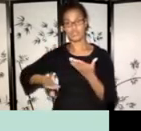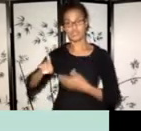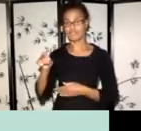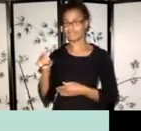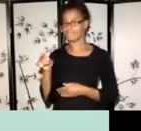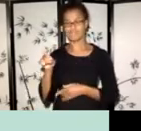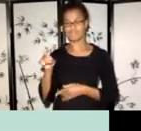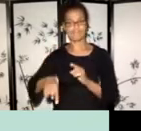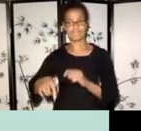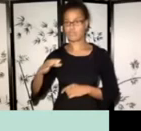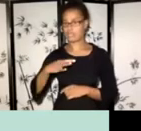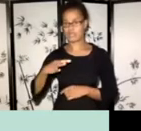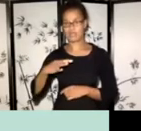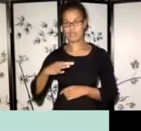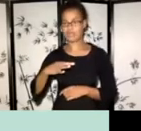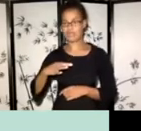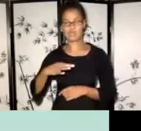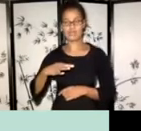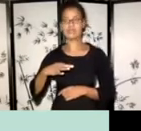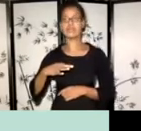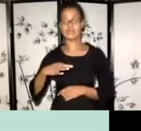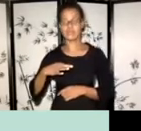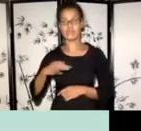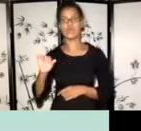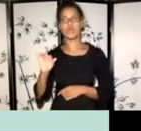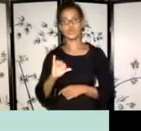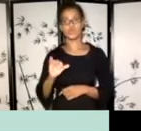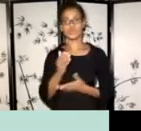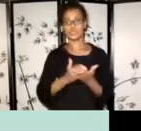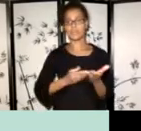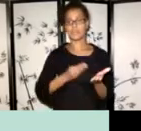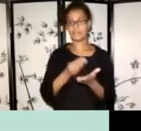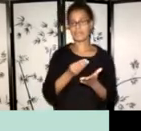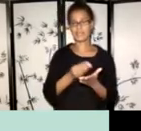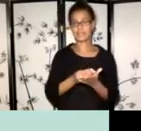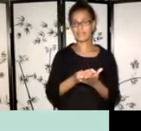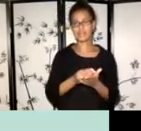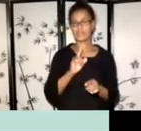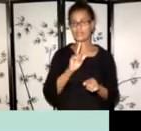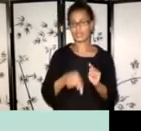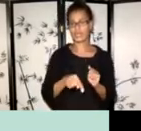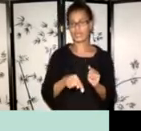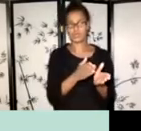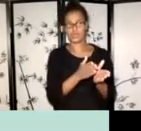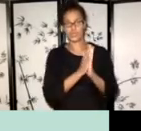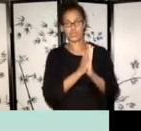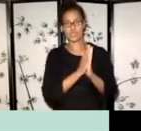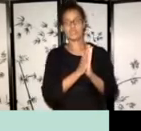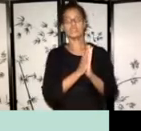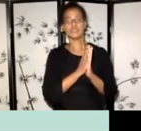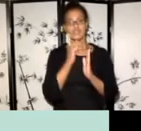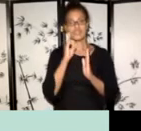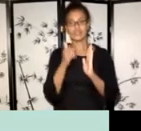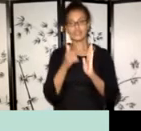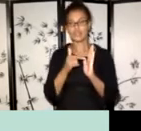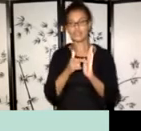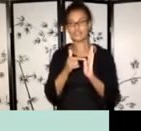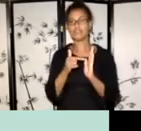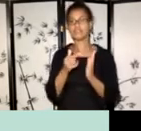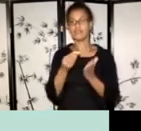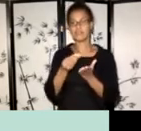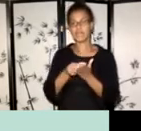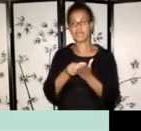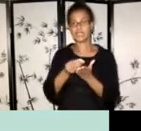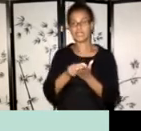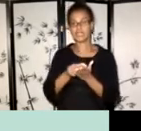to apply. And there's some ineligible expenses, like capital expenditures, fundraising activities that, that you cannot apply